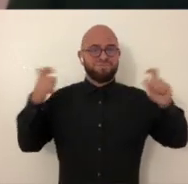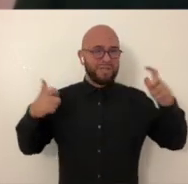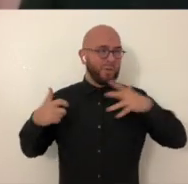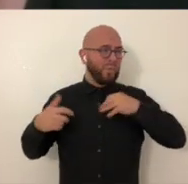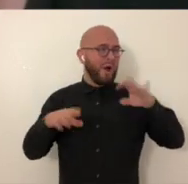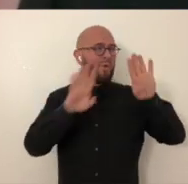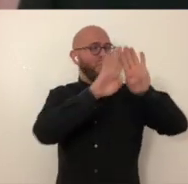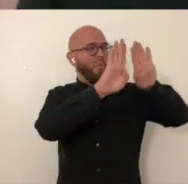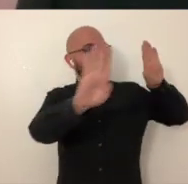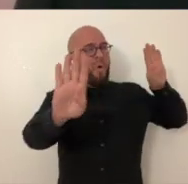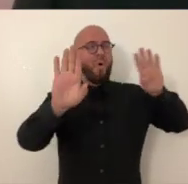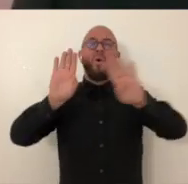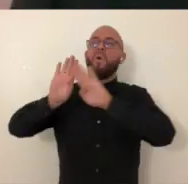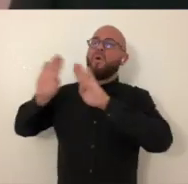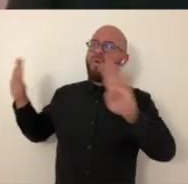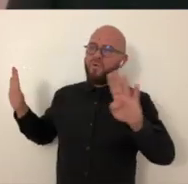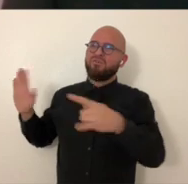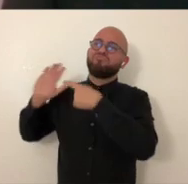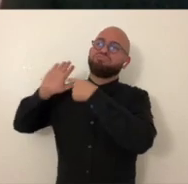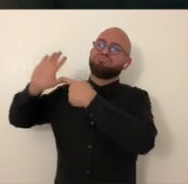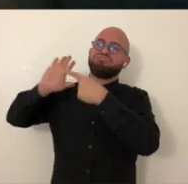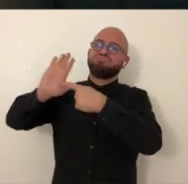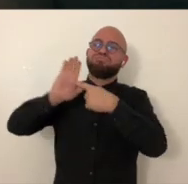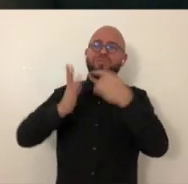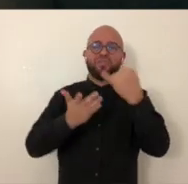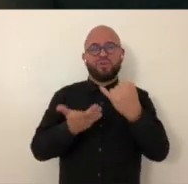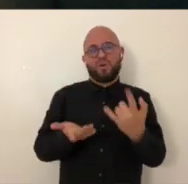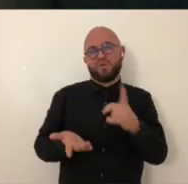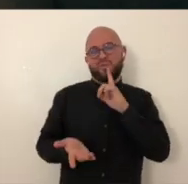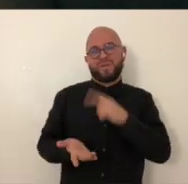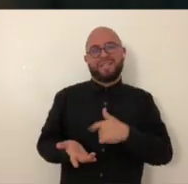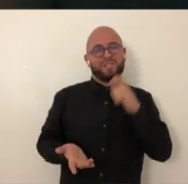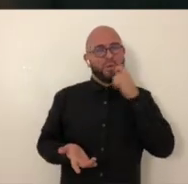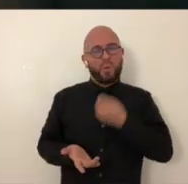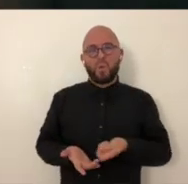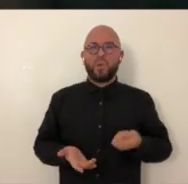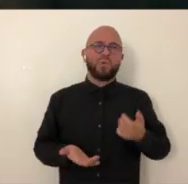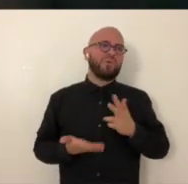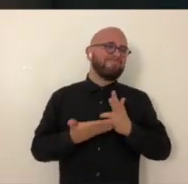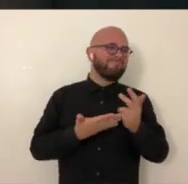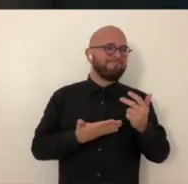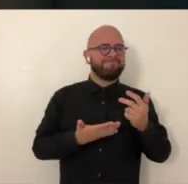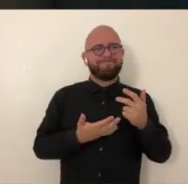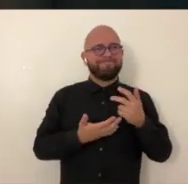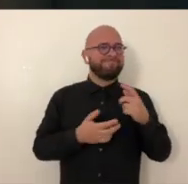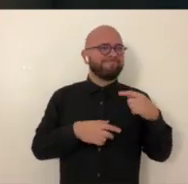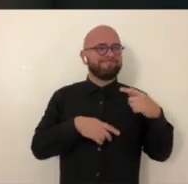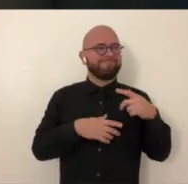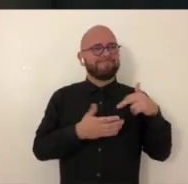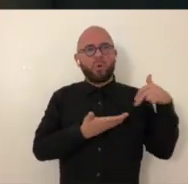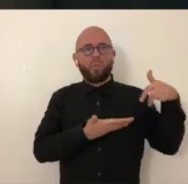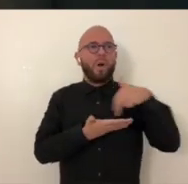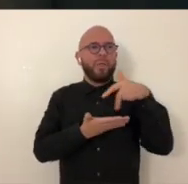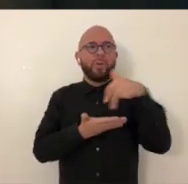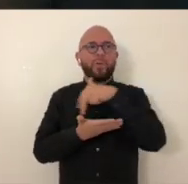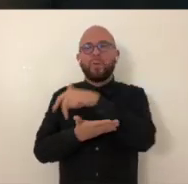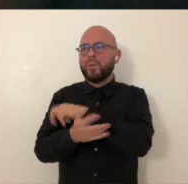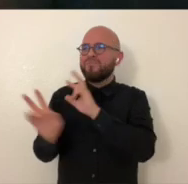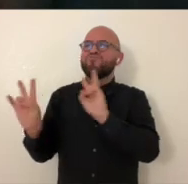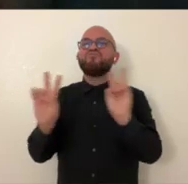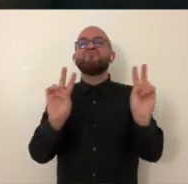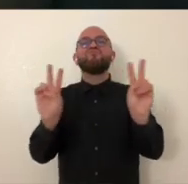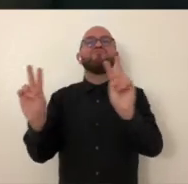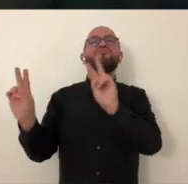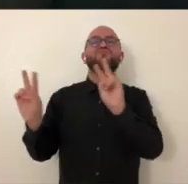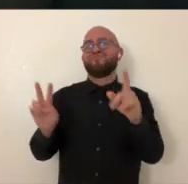all these big white walls and all the spaces that aren't normally exhibition spaces. So it is very cool to walk through. It's been wonderful to walk through in the past.